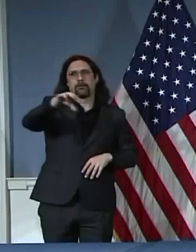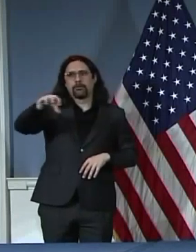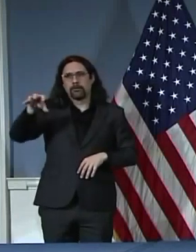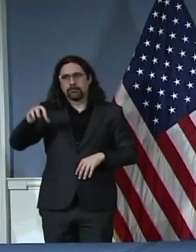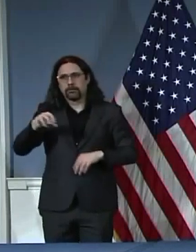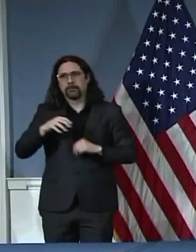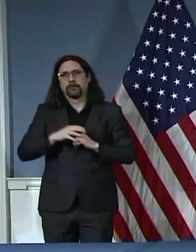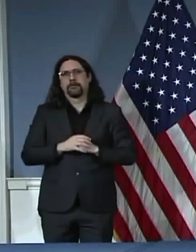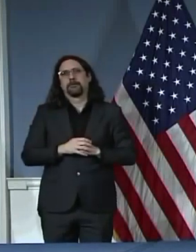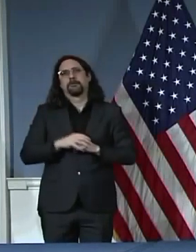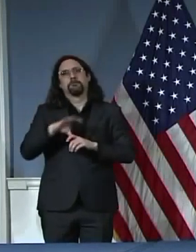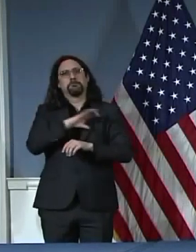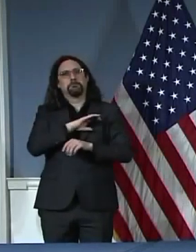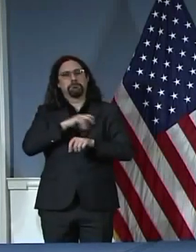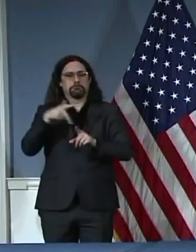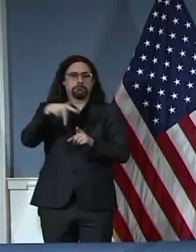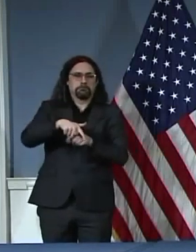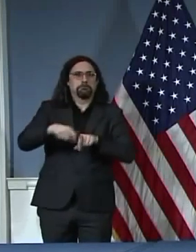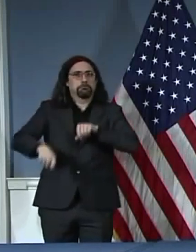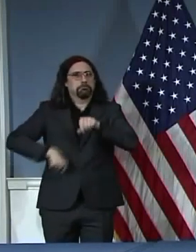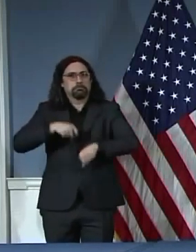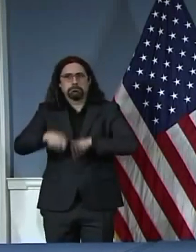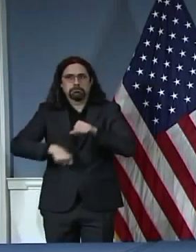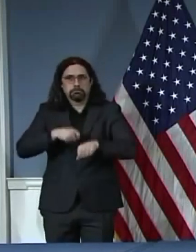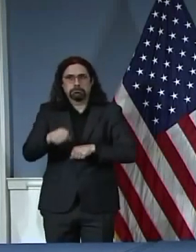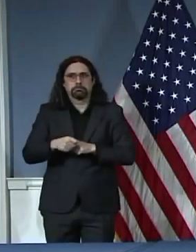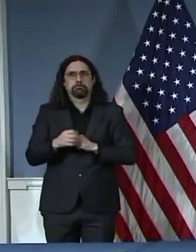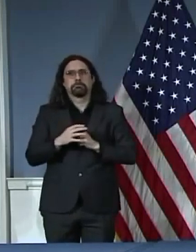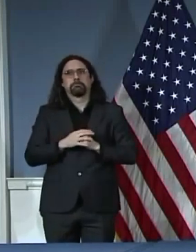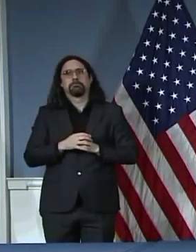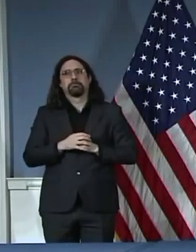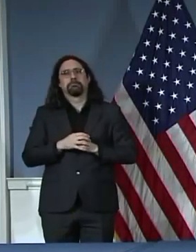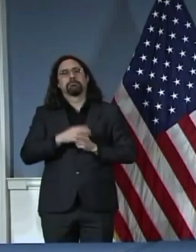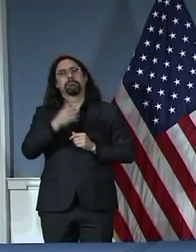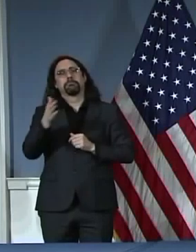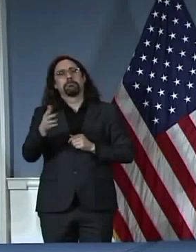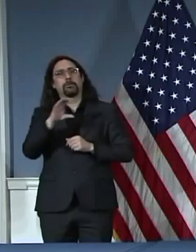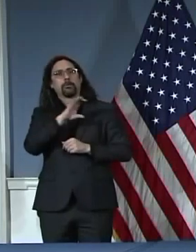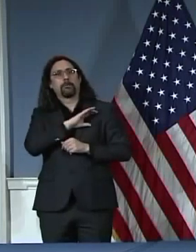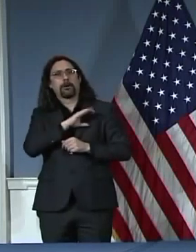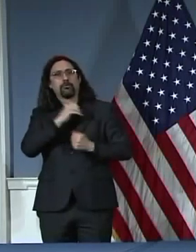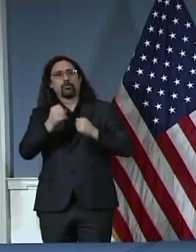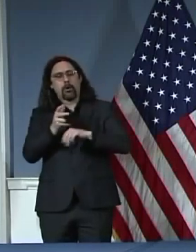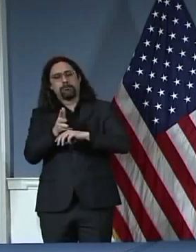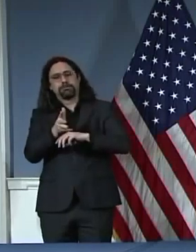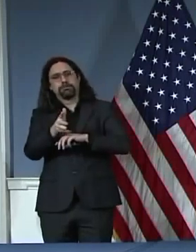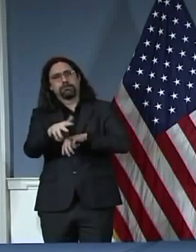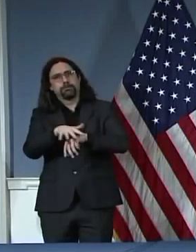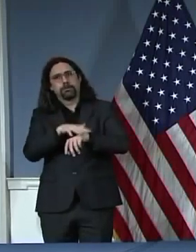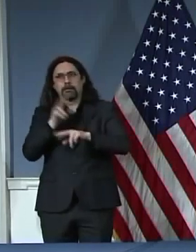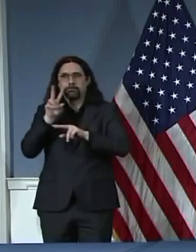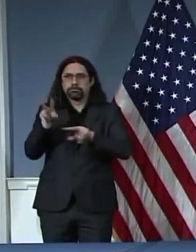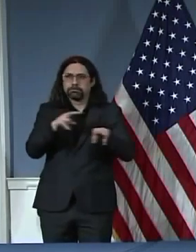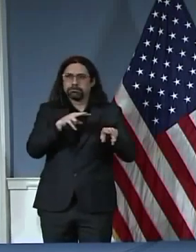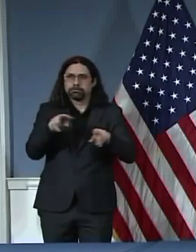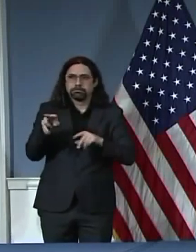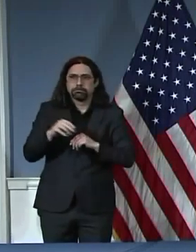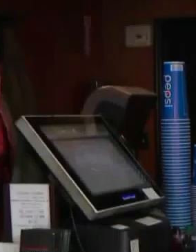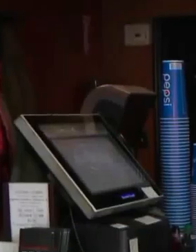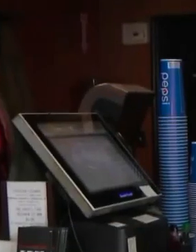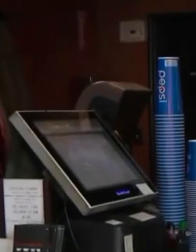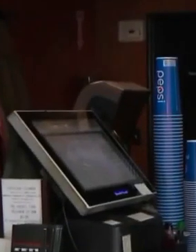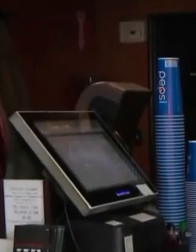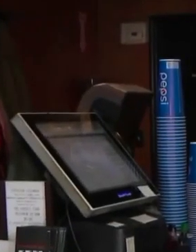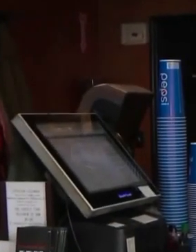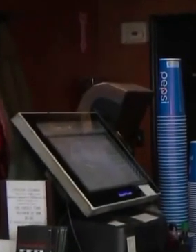broadcasting and speaking to people about that message. Enjoy. How you doing? Get your exercise and then politely get out of